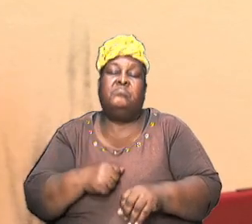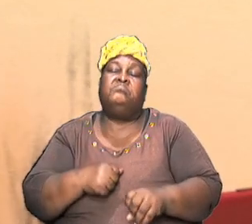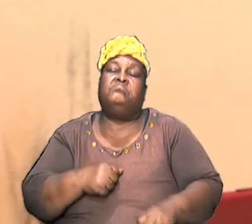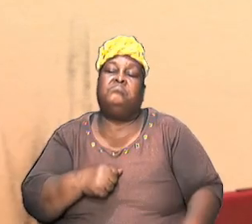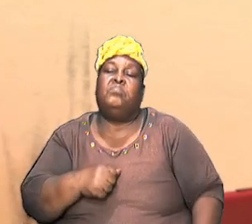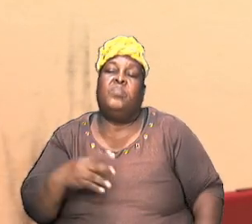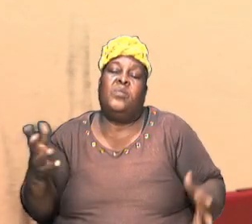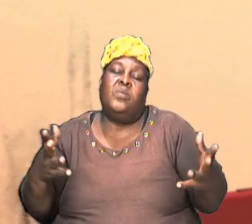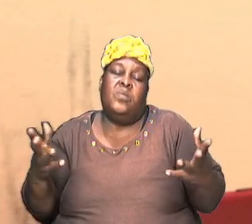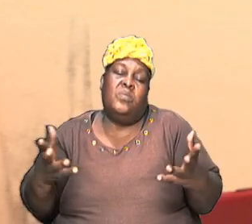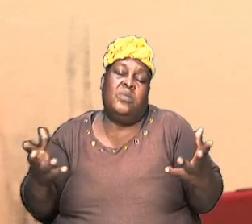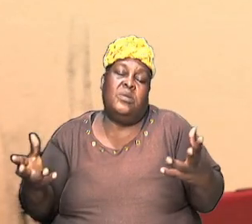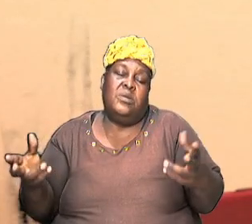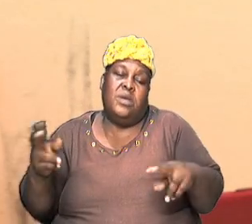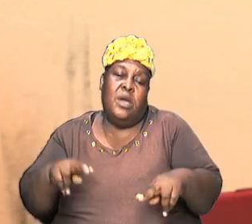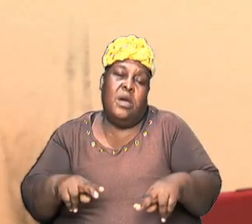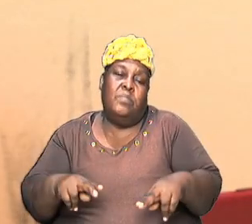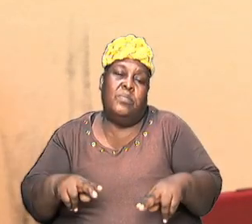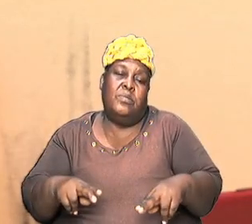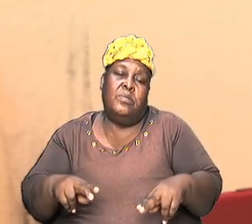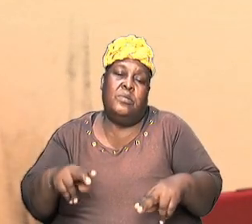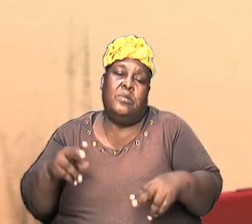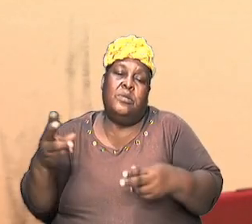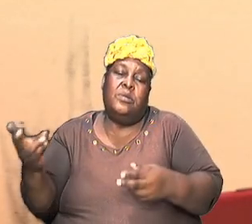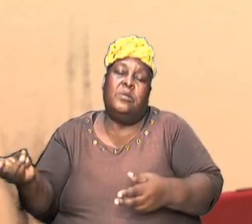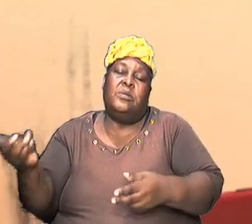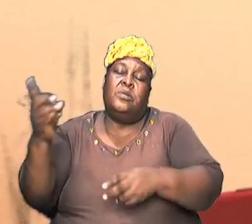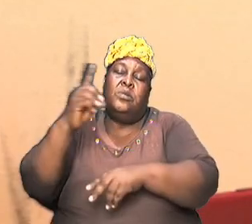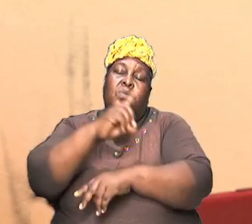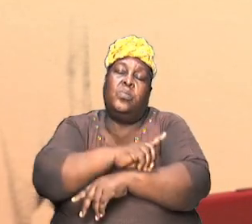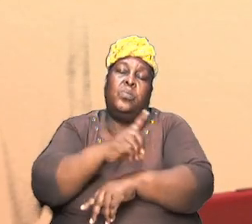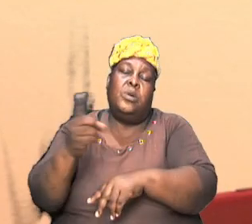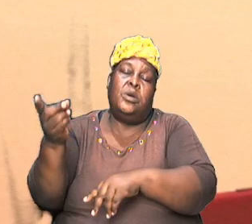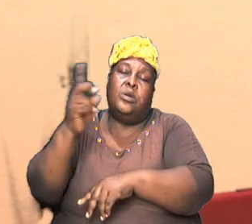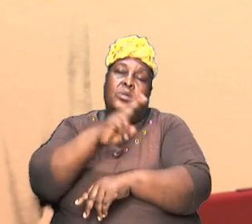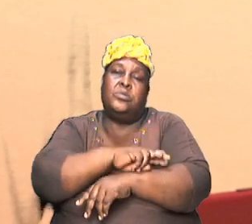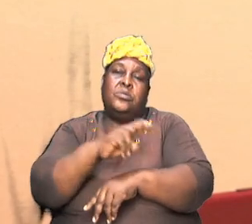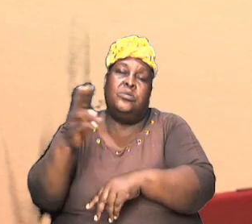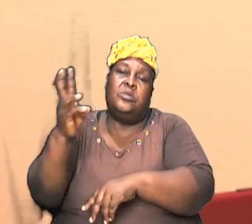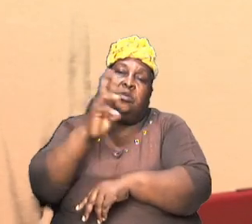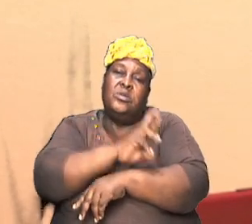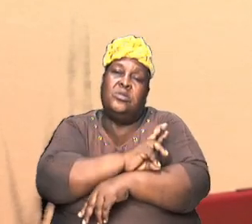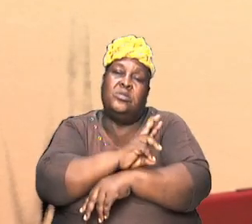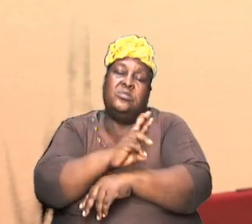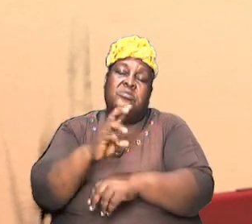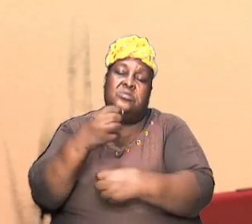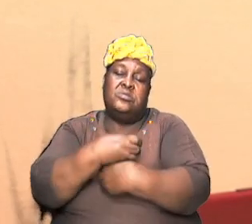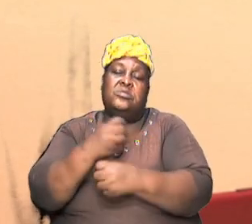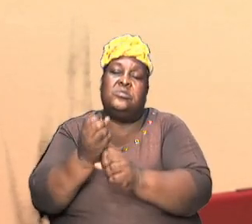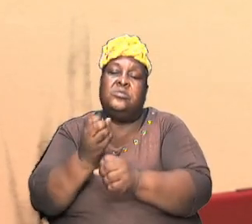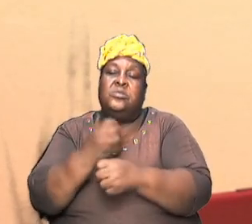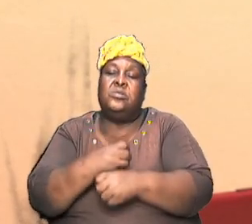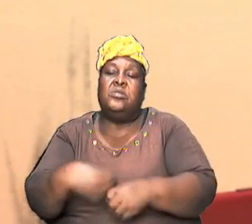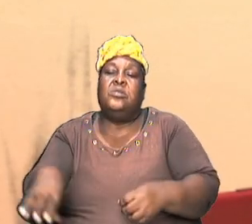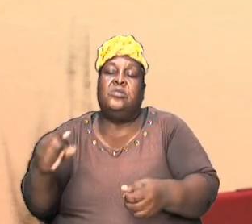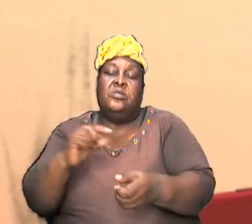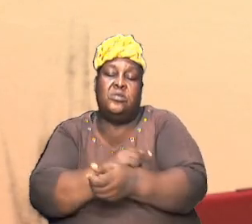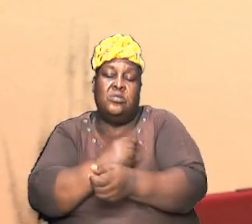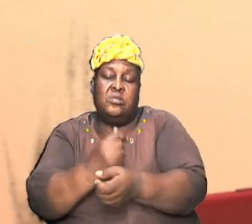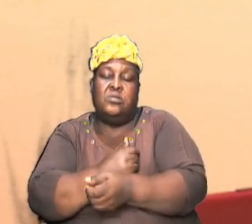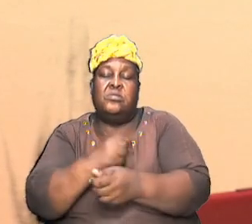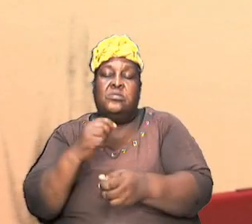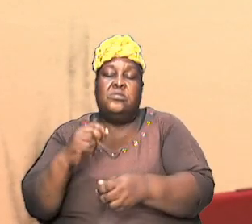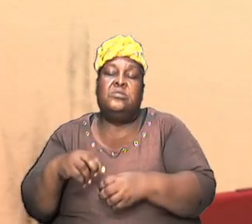what happened on day one and day two and day three all the way down to day six of creation Genesis gave us the